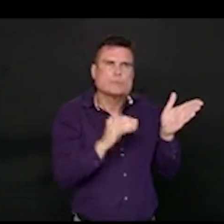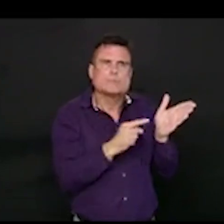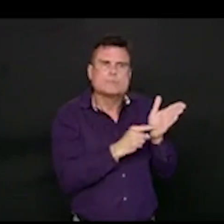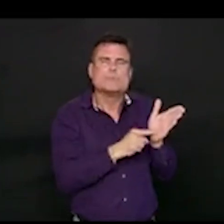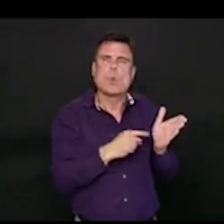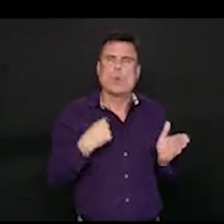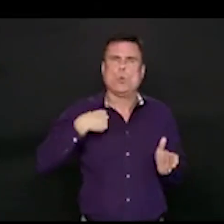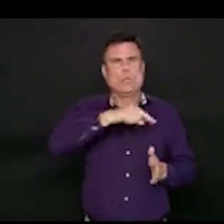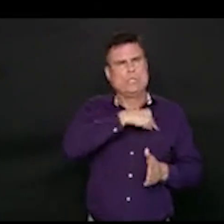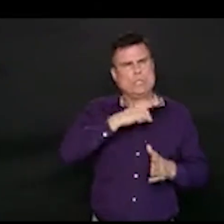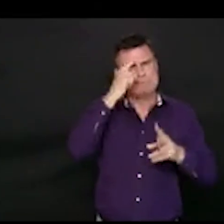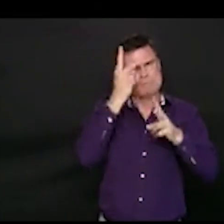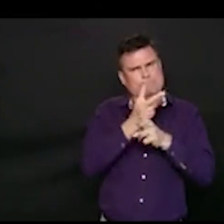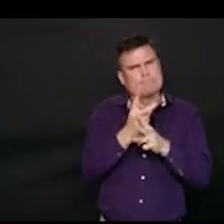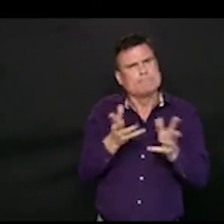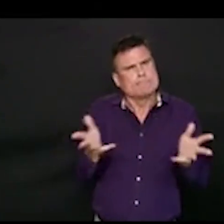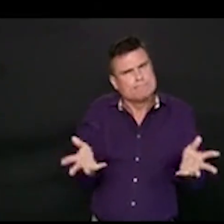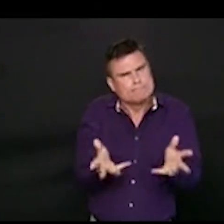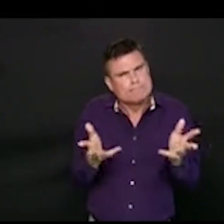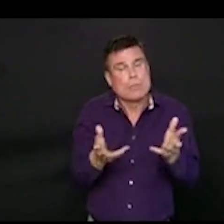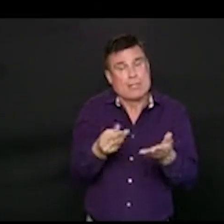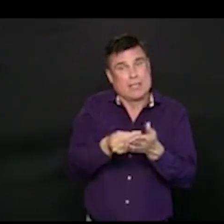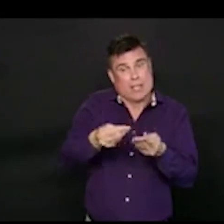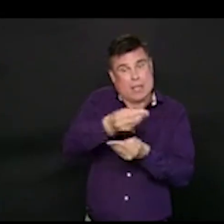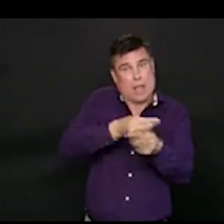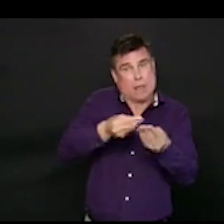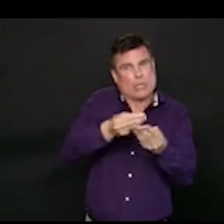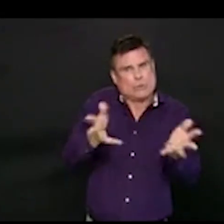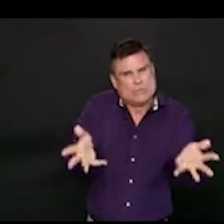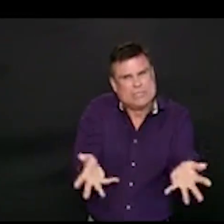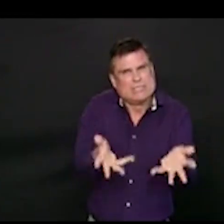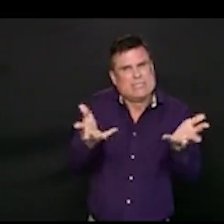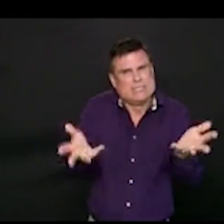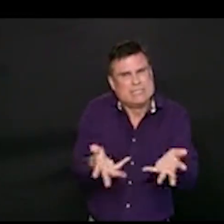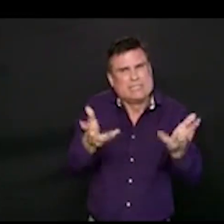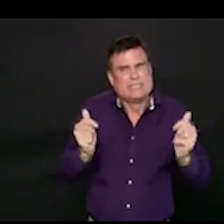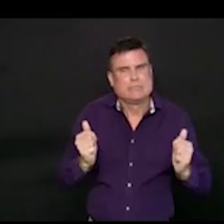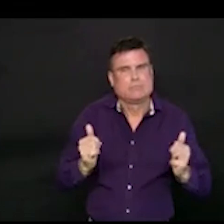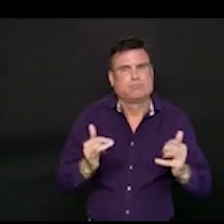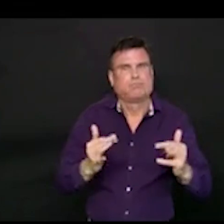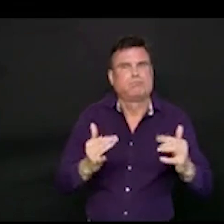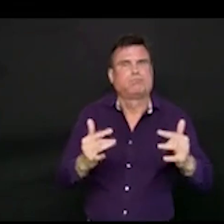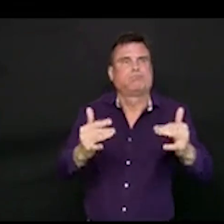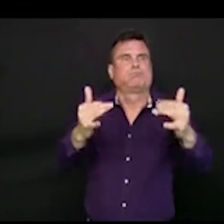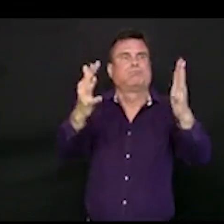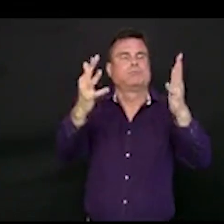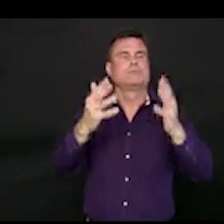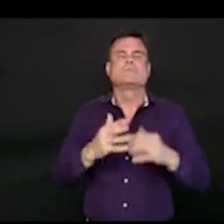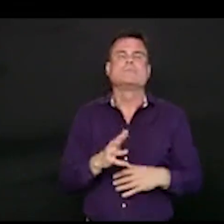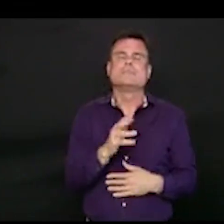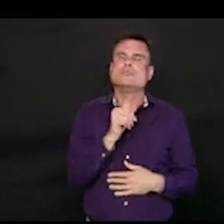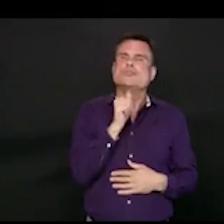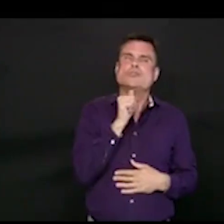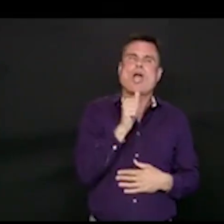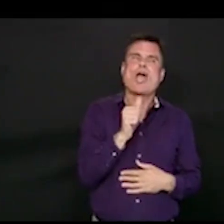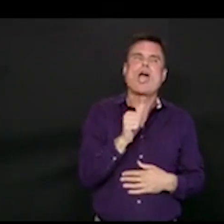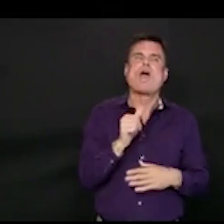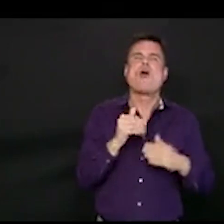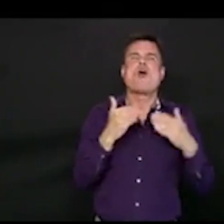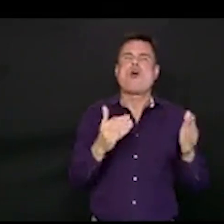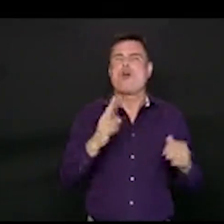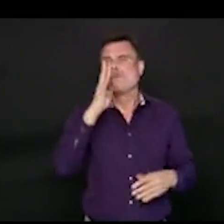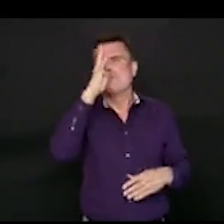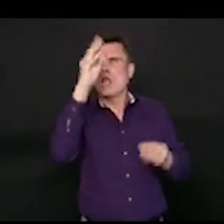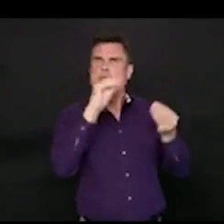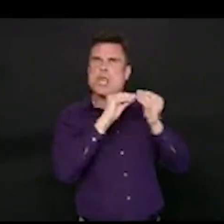So really, it's not 61 or 62 or 49. It's about saying, okay, we need to take some measures